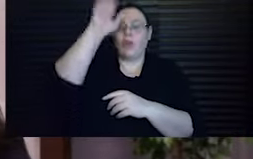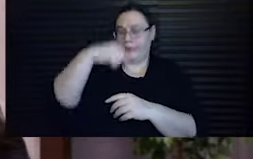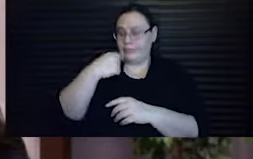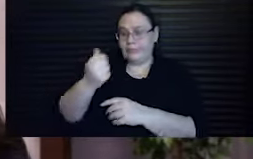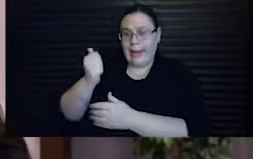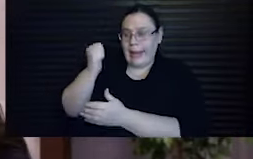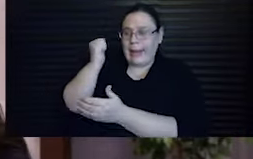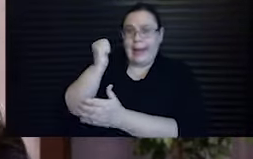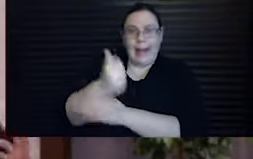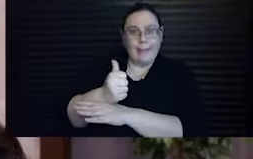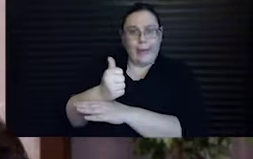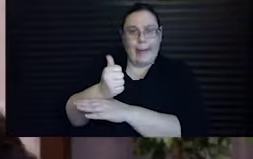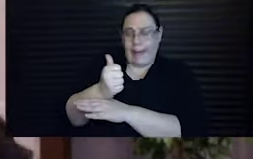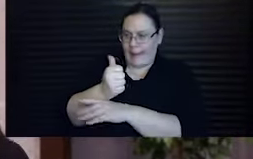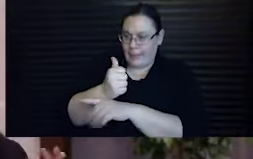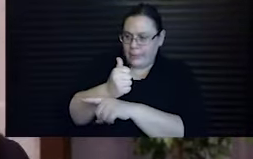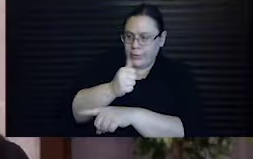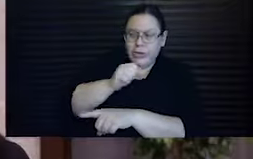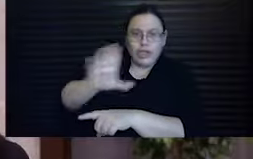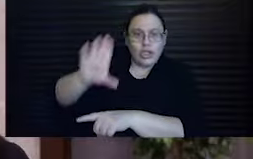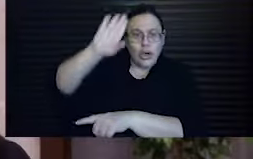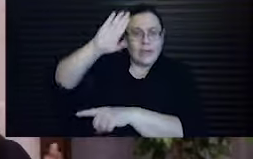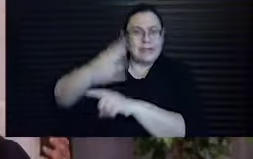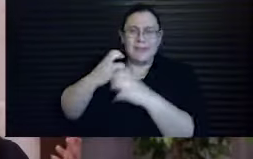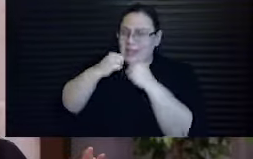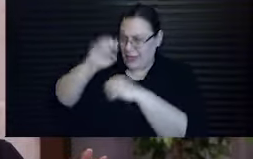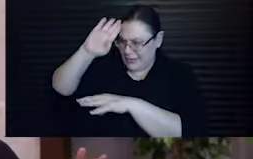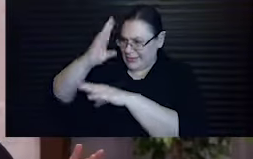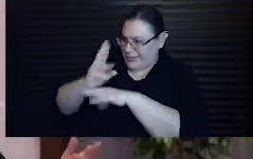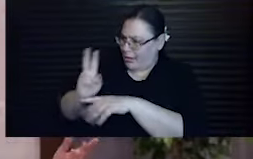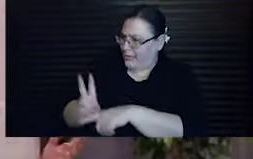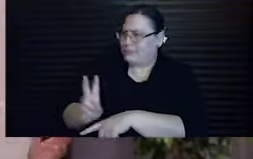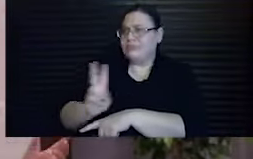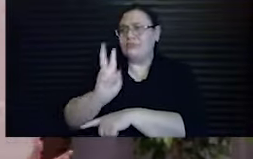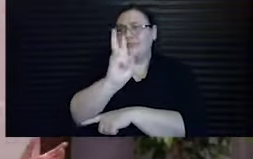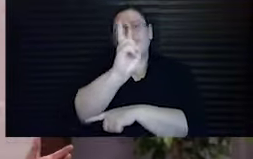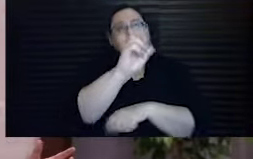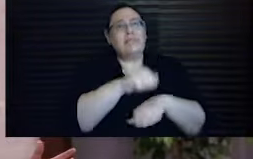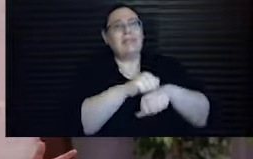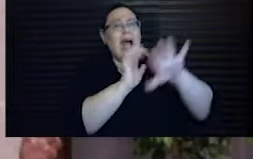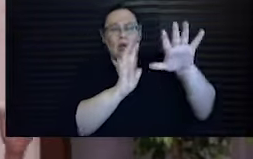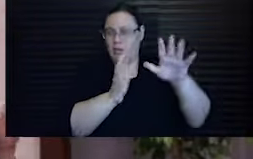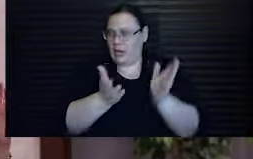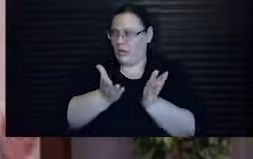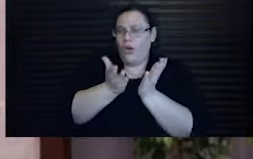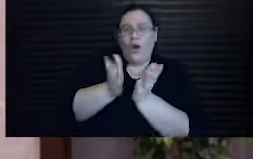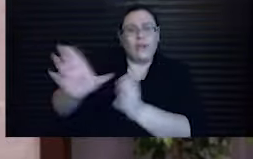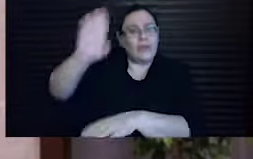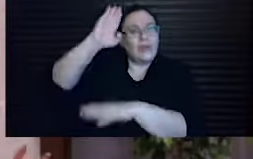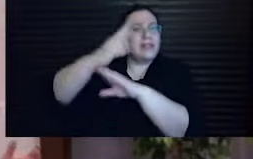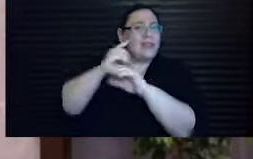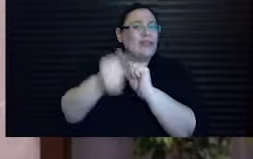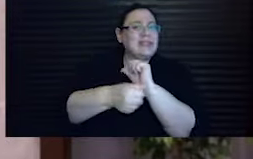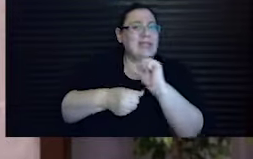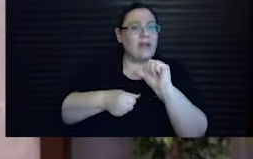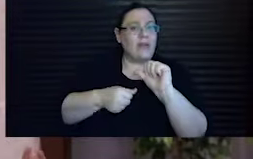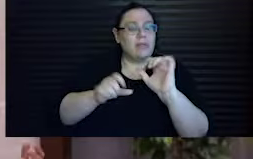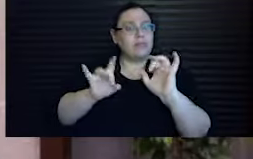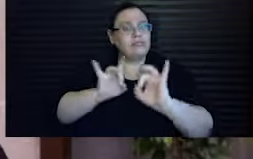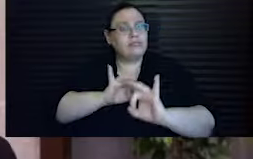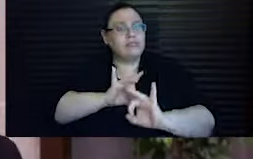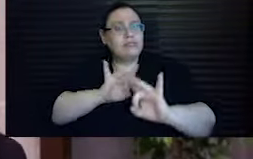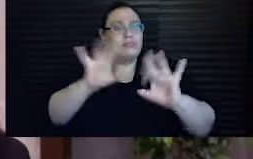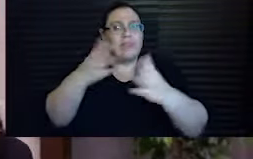tells Abraham to take his son, his beloved son, up the mountain and offer him as a sacrifice, what is clearly an appalling